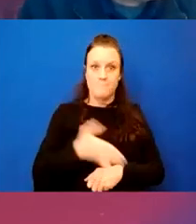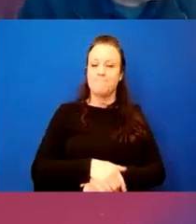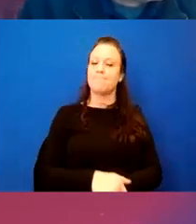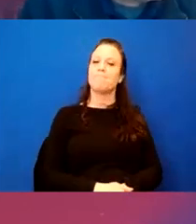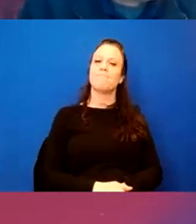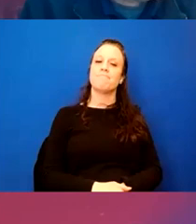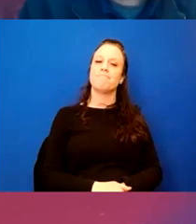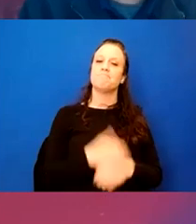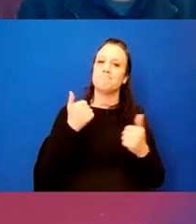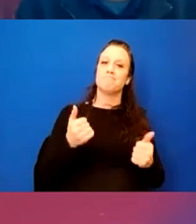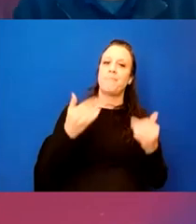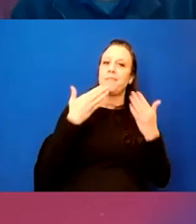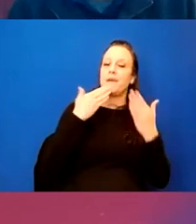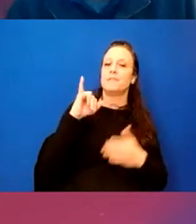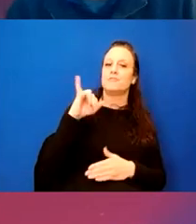Great. Thanks Jeff.